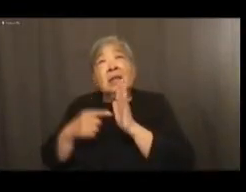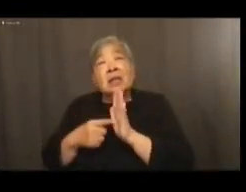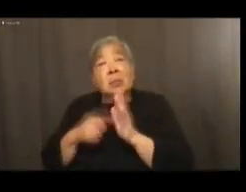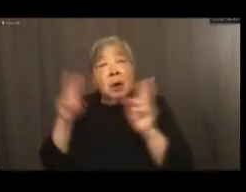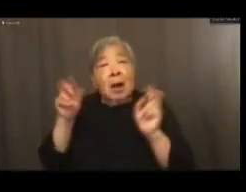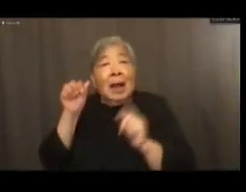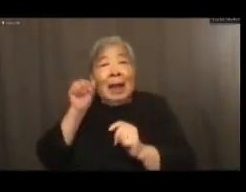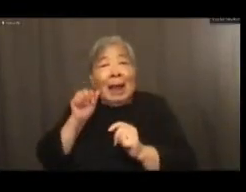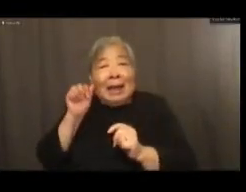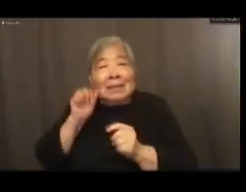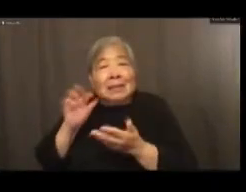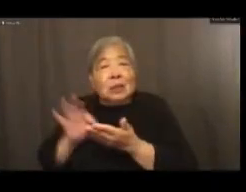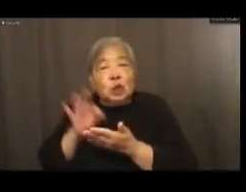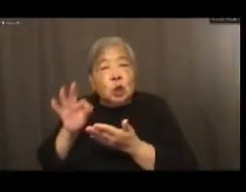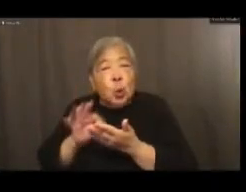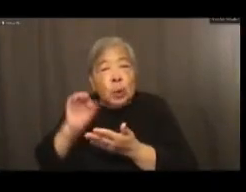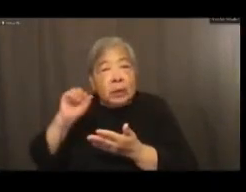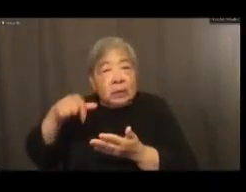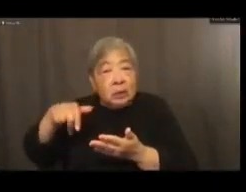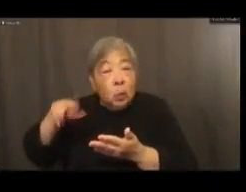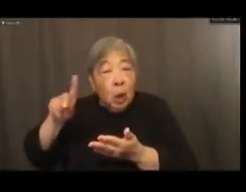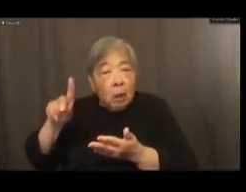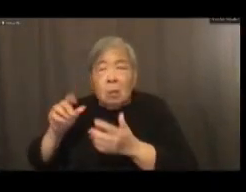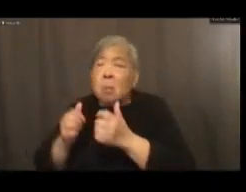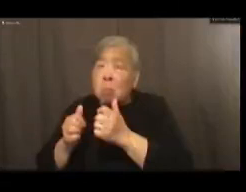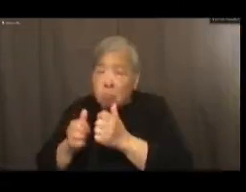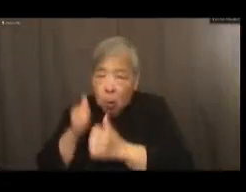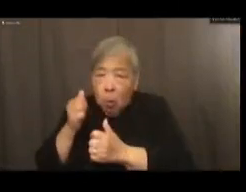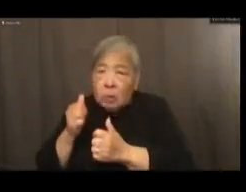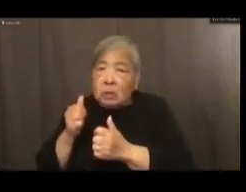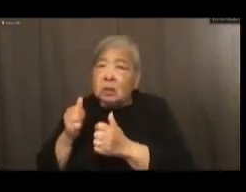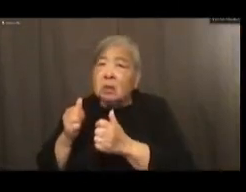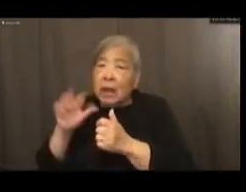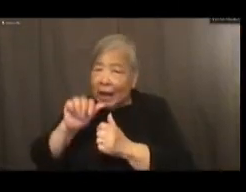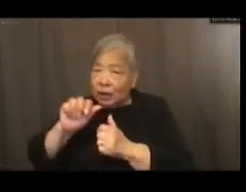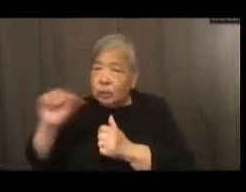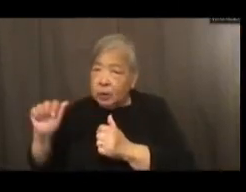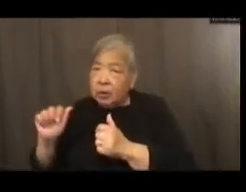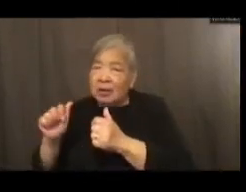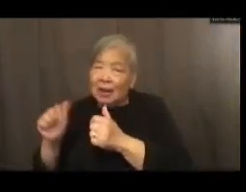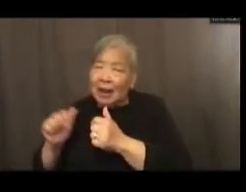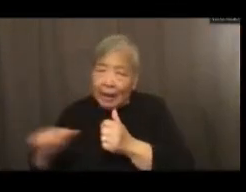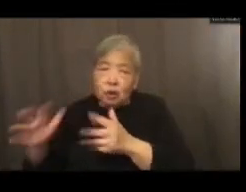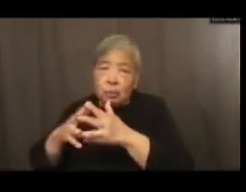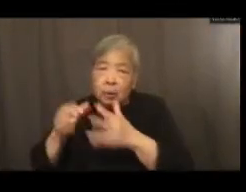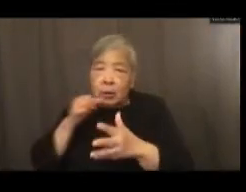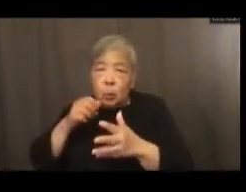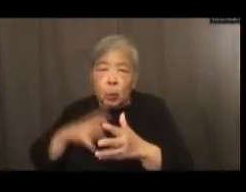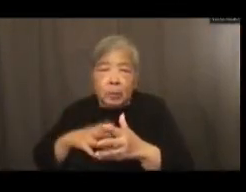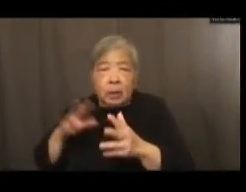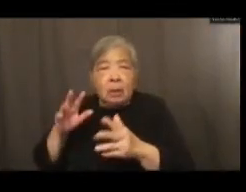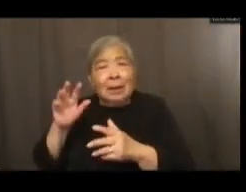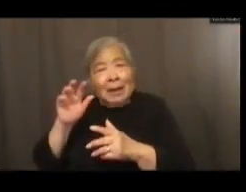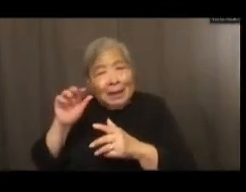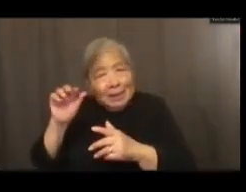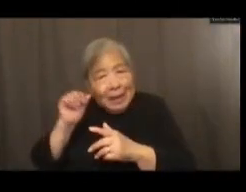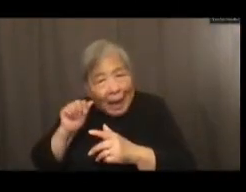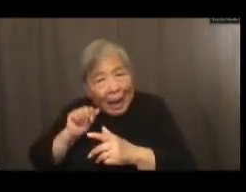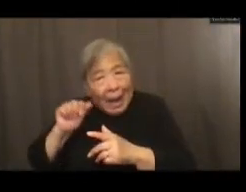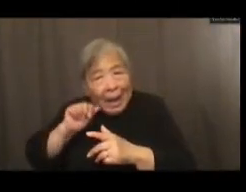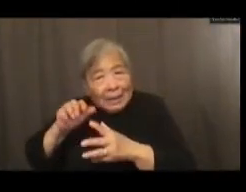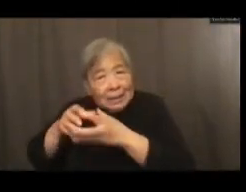California on the west coast, mostly Asian American women who realized that there was a crisis afoot.